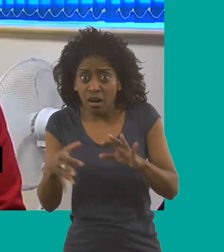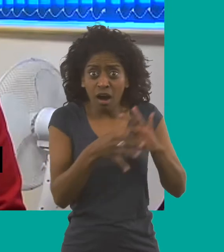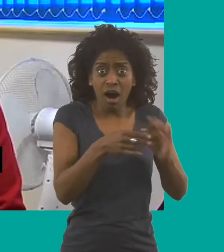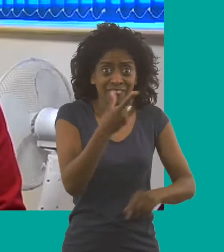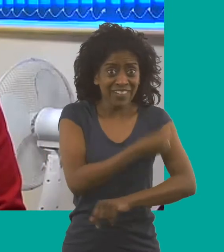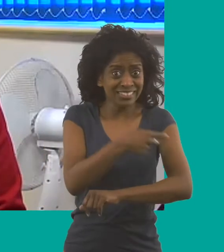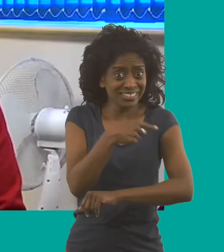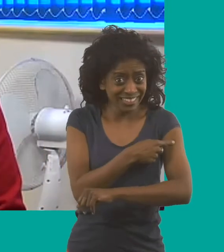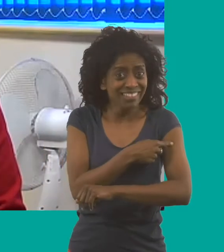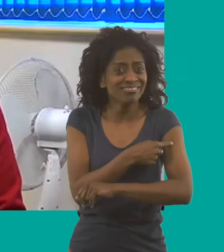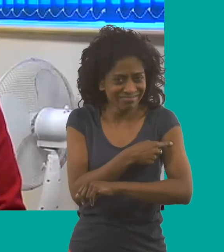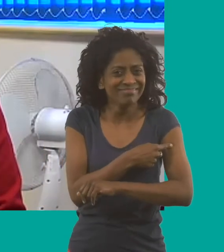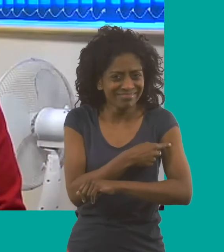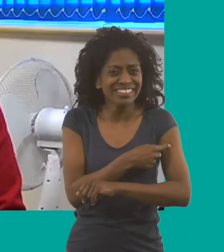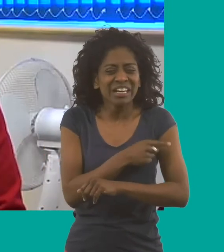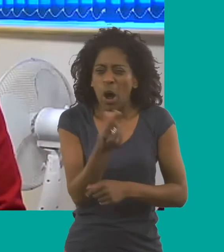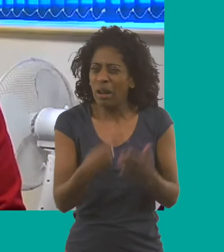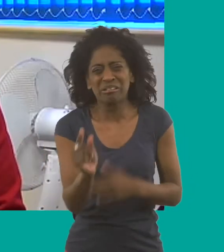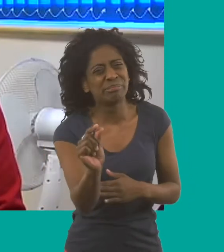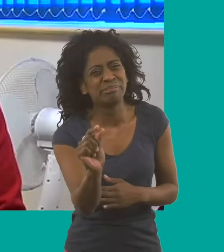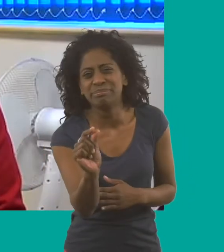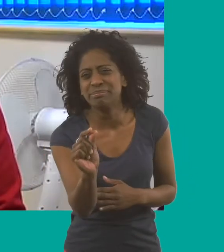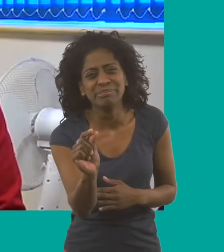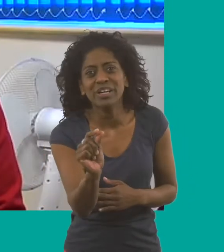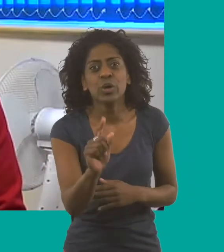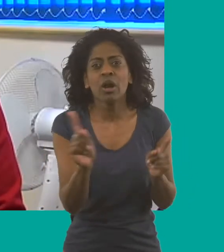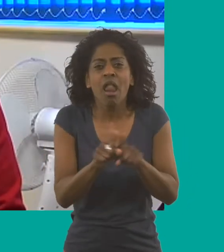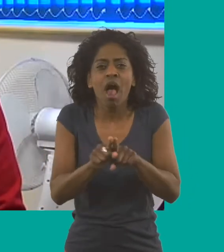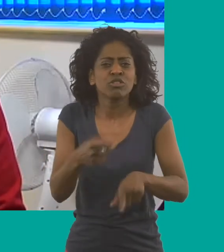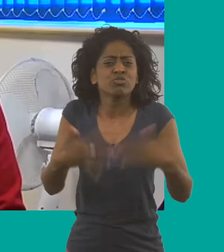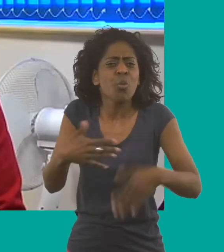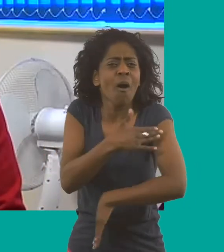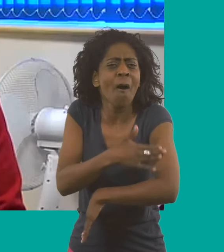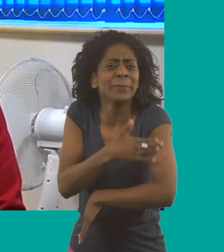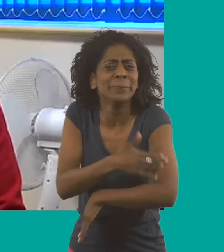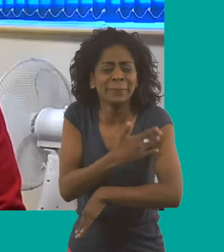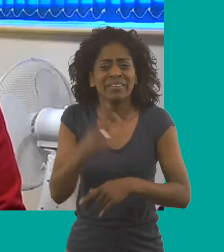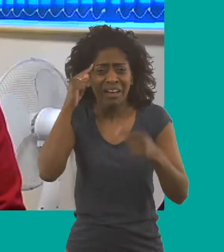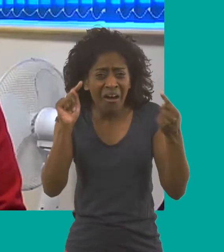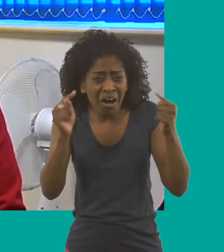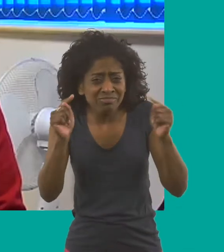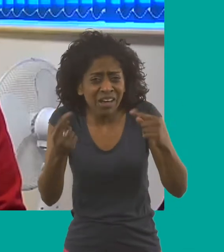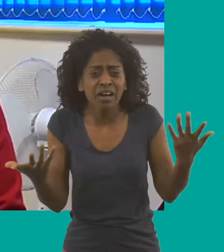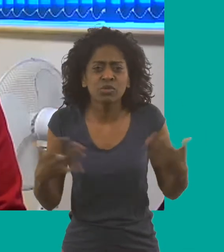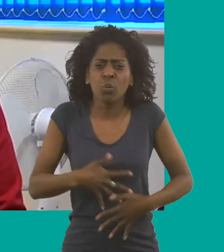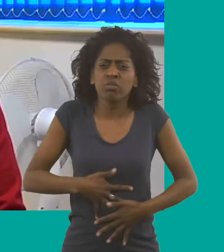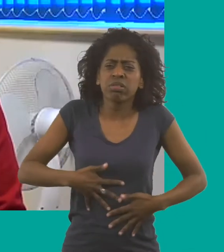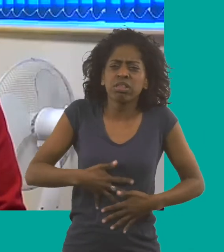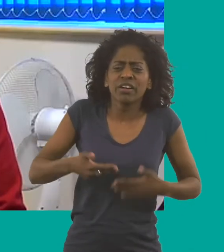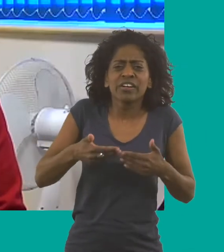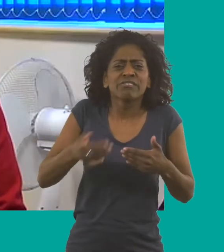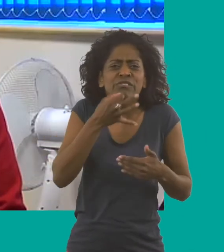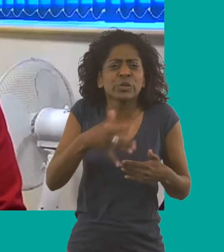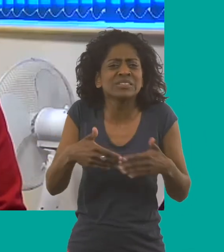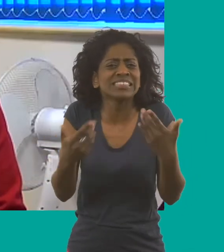are associated with the COVID-19 vaccine are very, very minor and include just the sore arm or maybe a headache or maybe